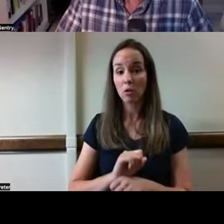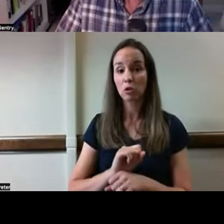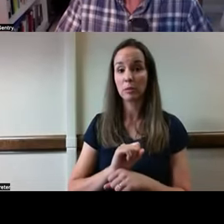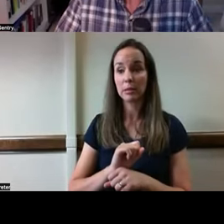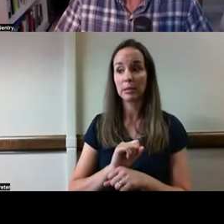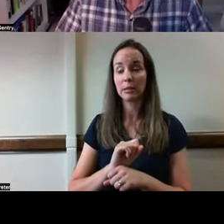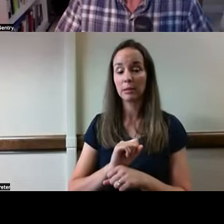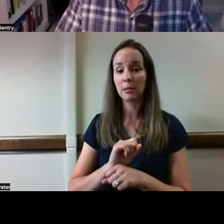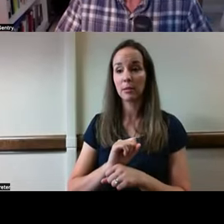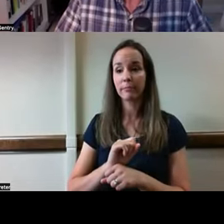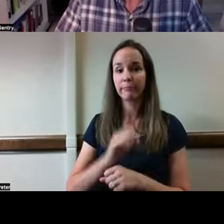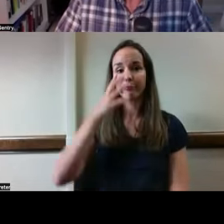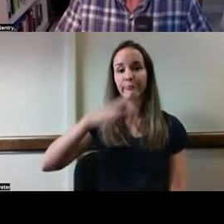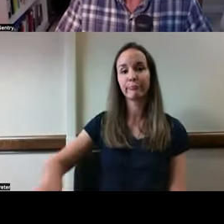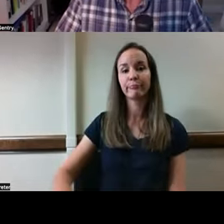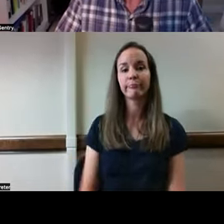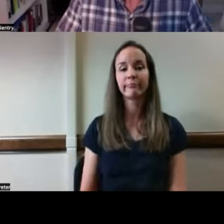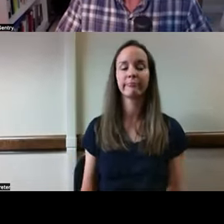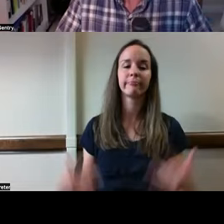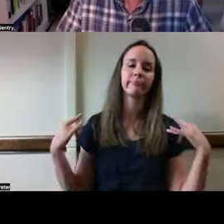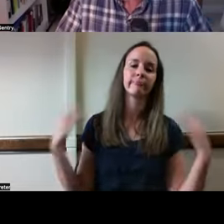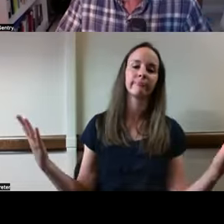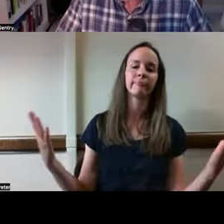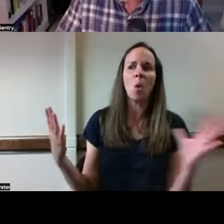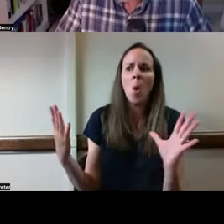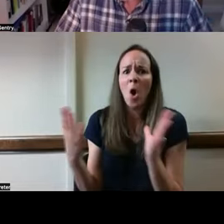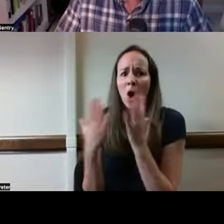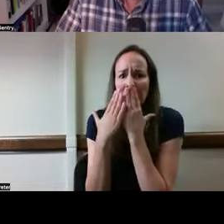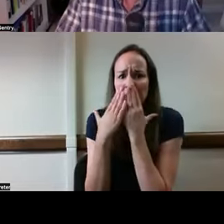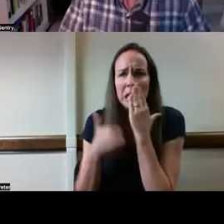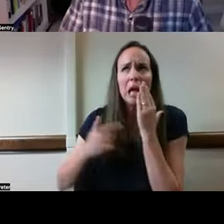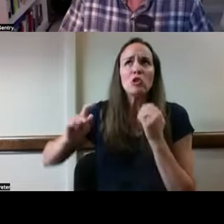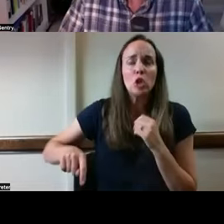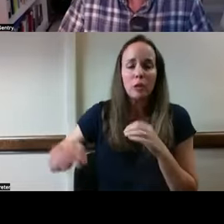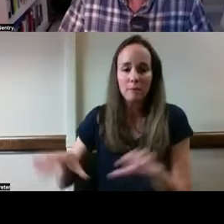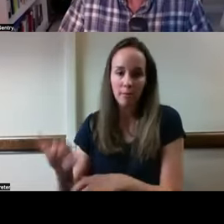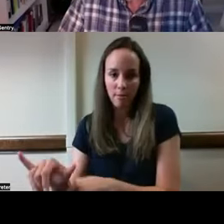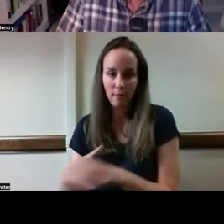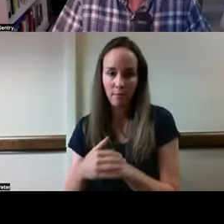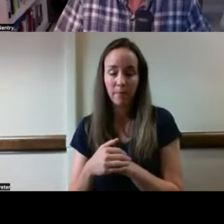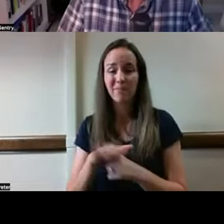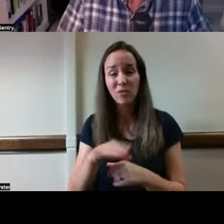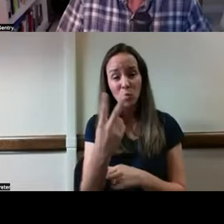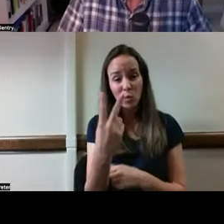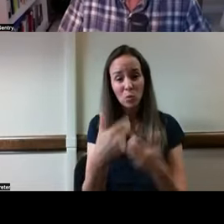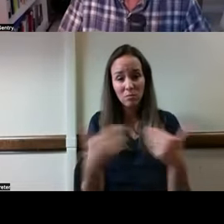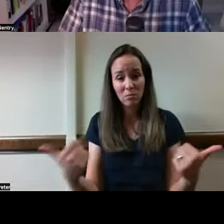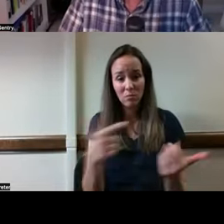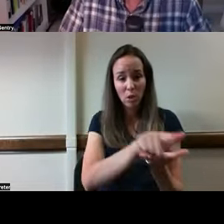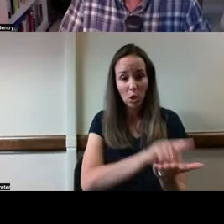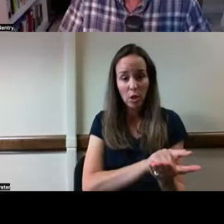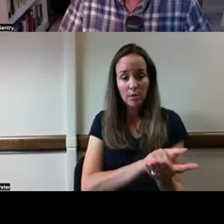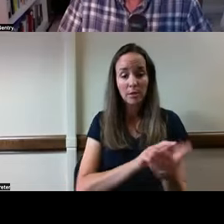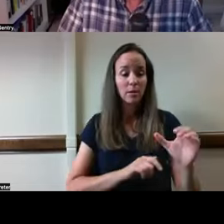It's also neglecting to do something that you should have done. Keep in mind there are two sets of laws, criminal and civil.